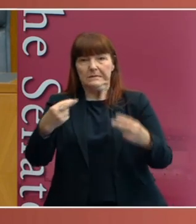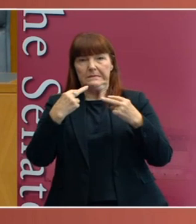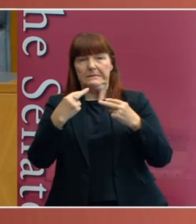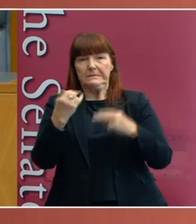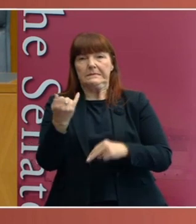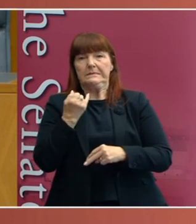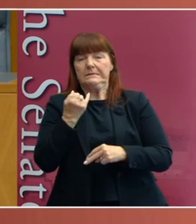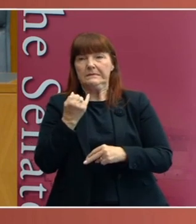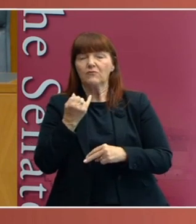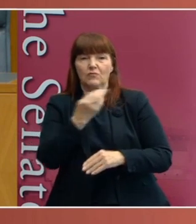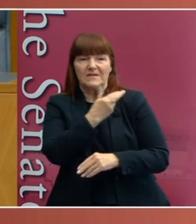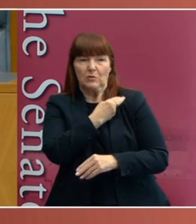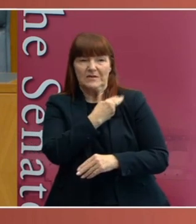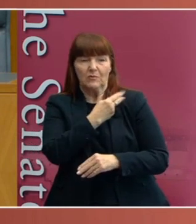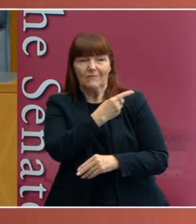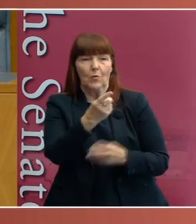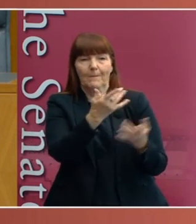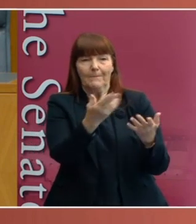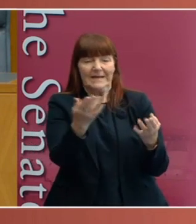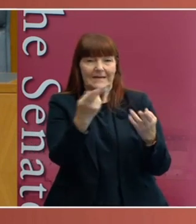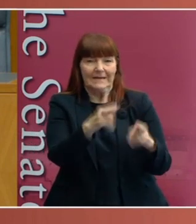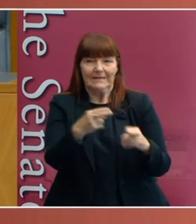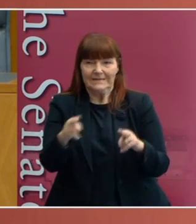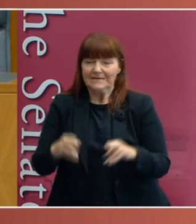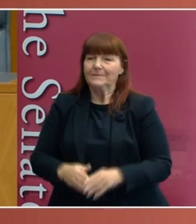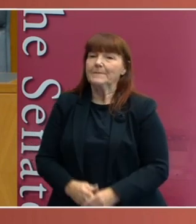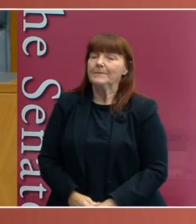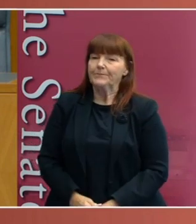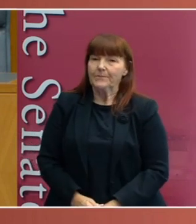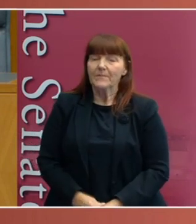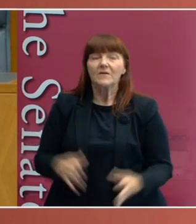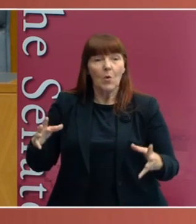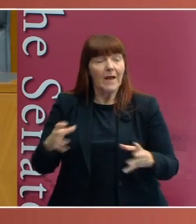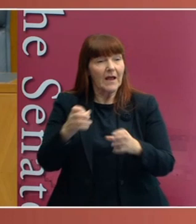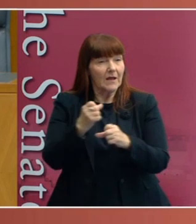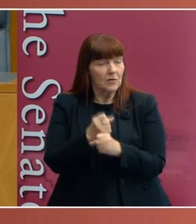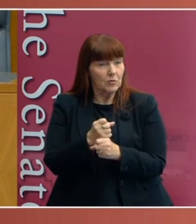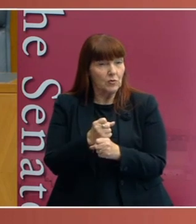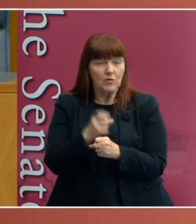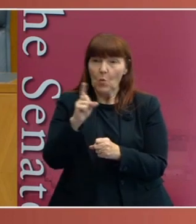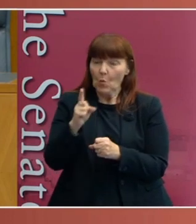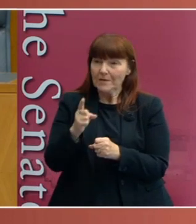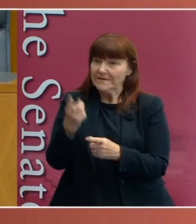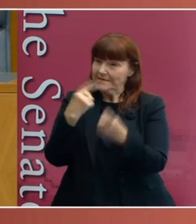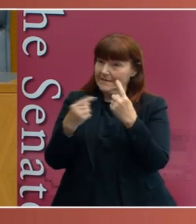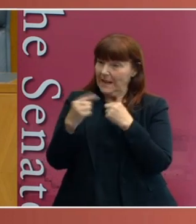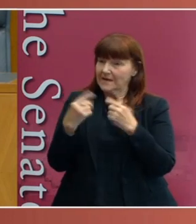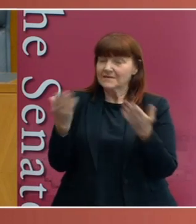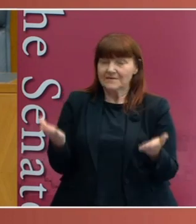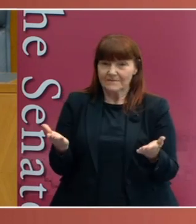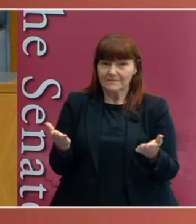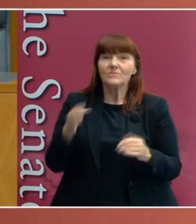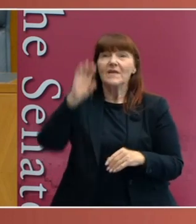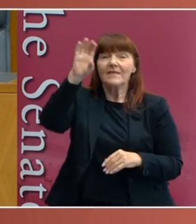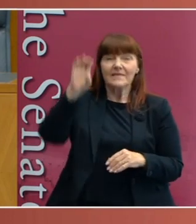be responsible for each of the funerals. Okay. So, in conclusion, what does all this tell us? Well, the states